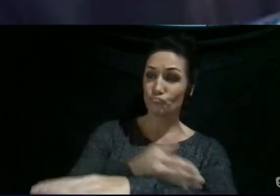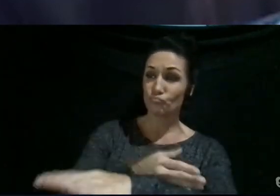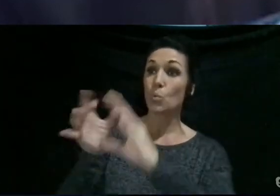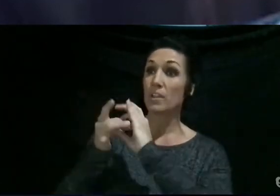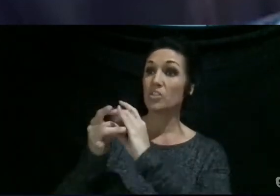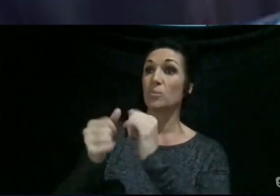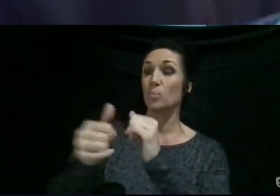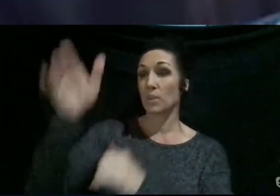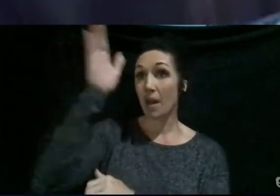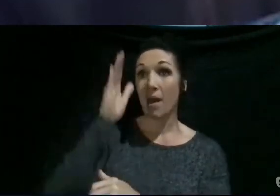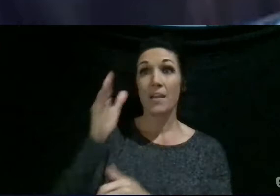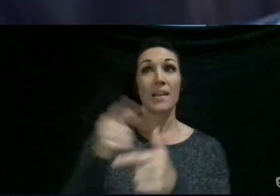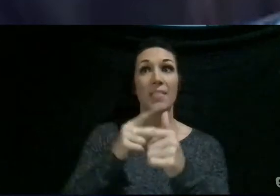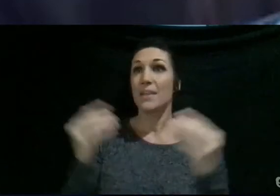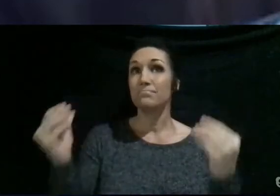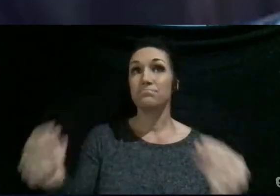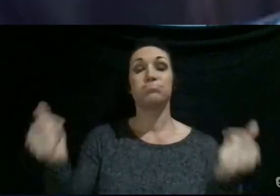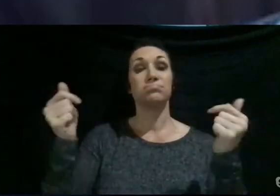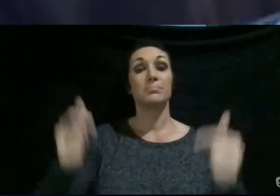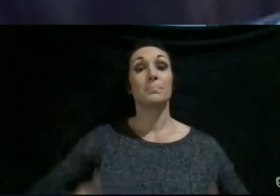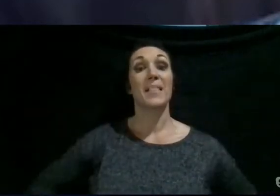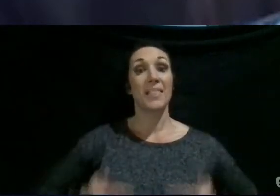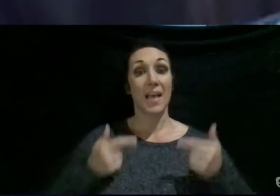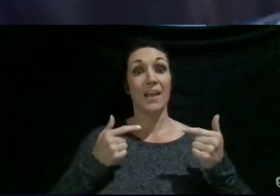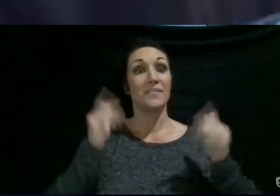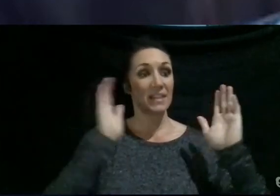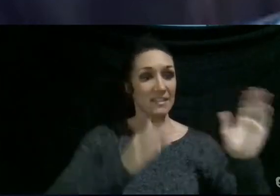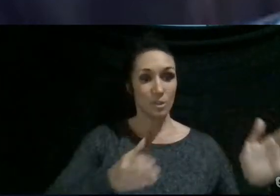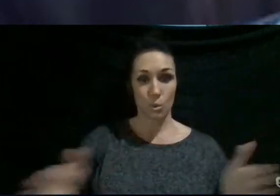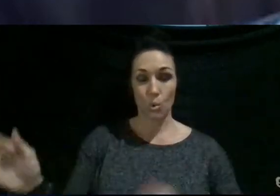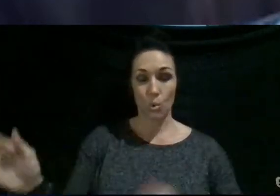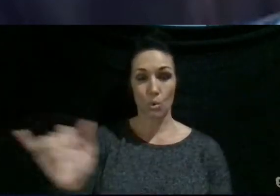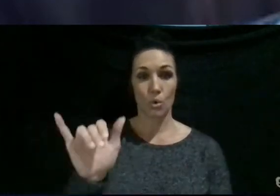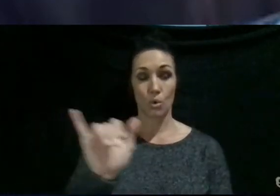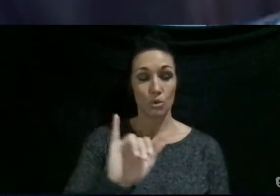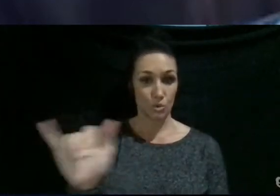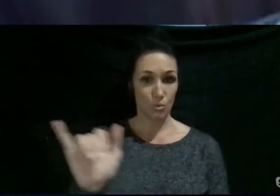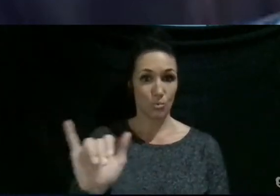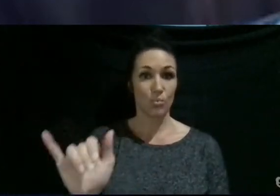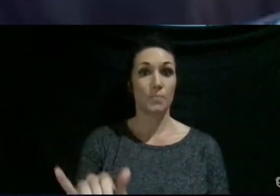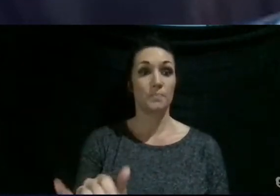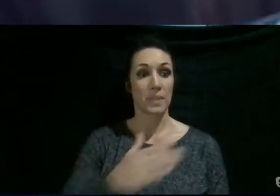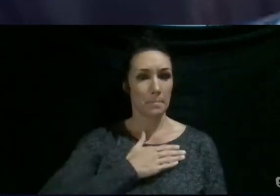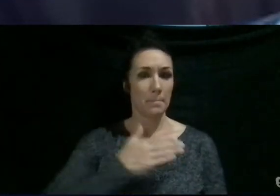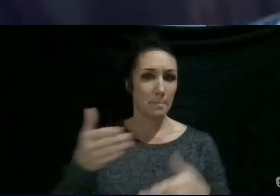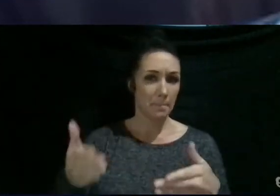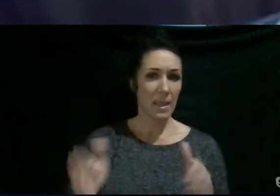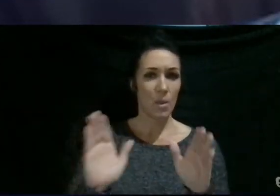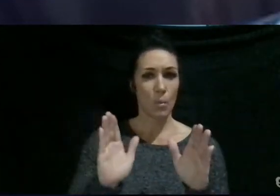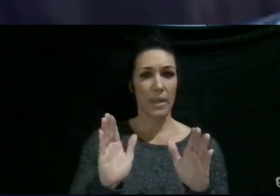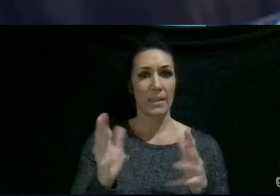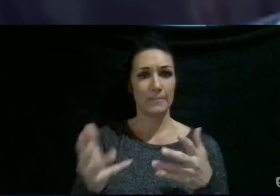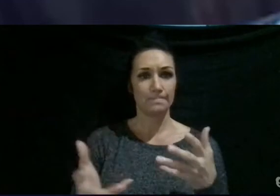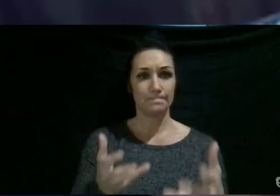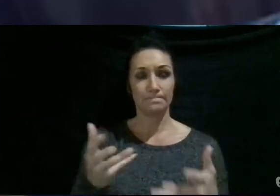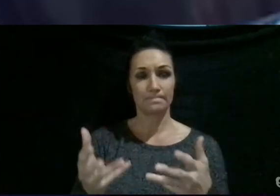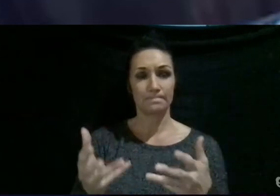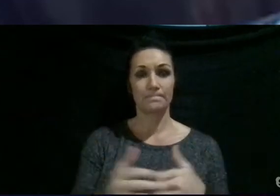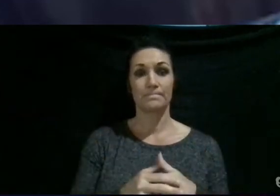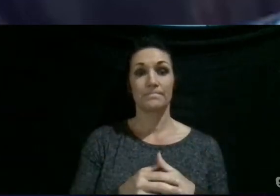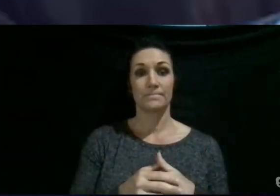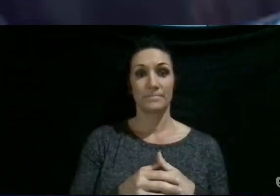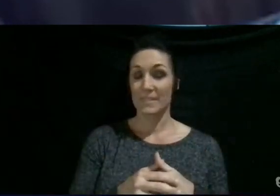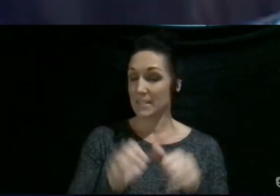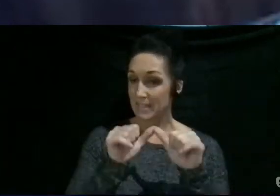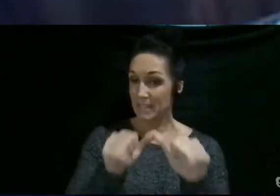my life gets back in order as well, so it's my way of just kind of getting all my sanity.